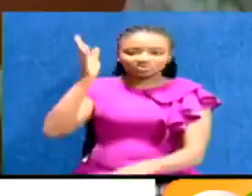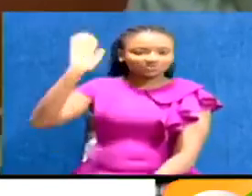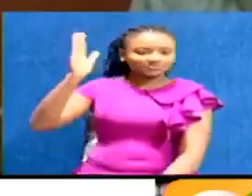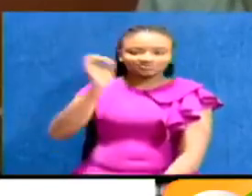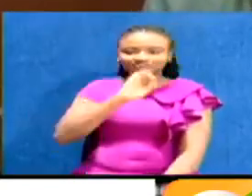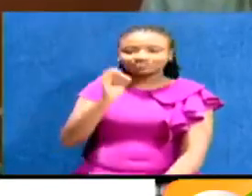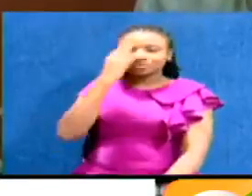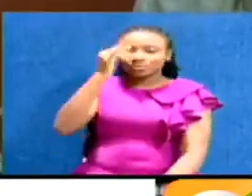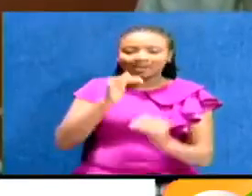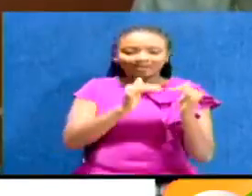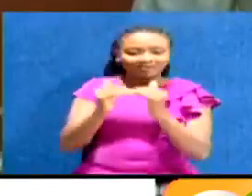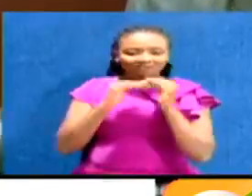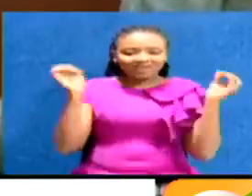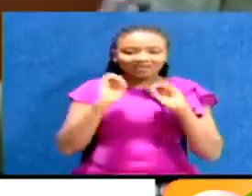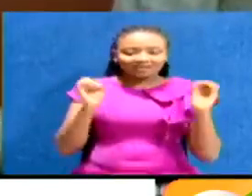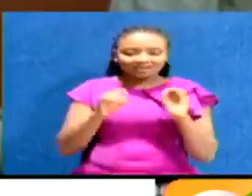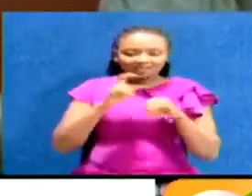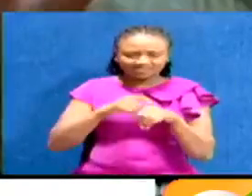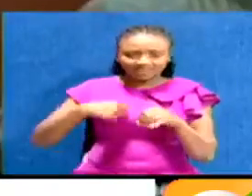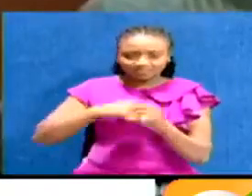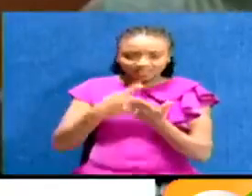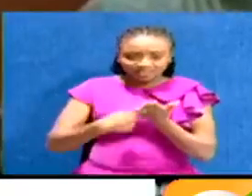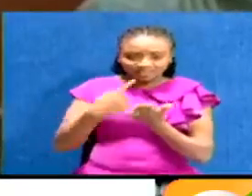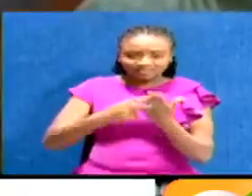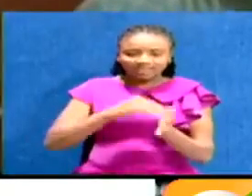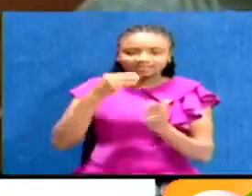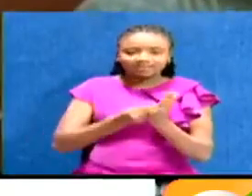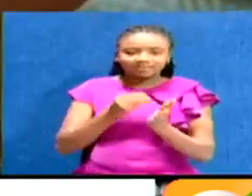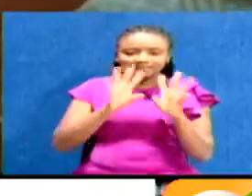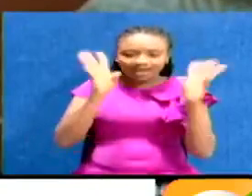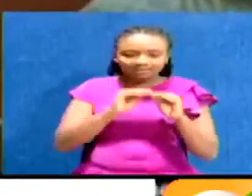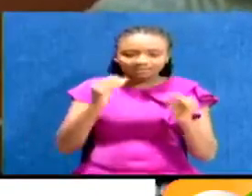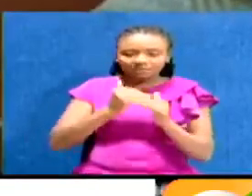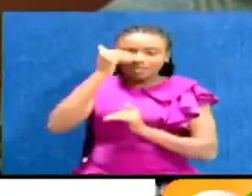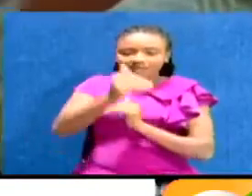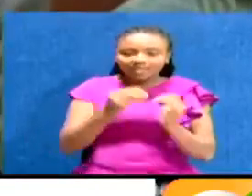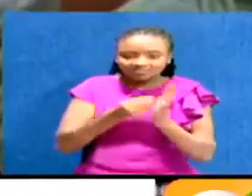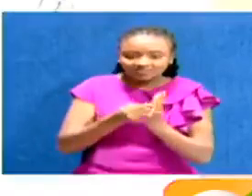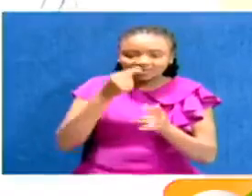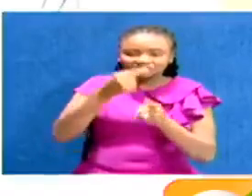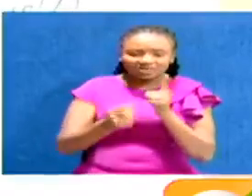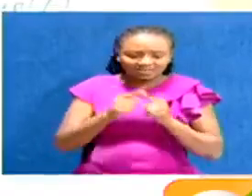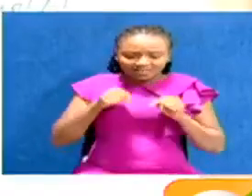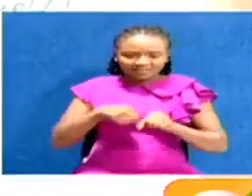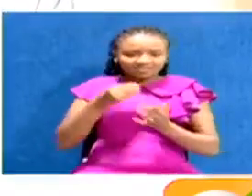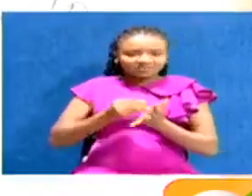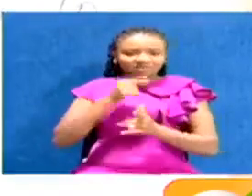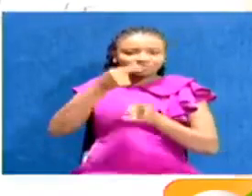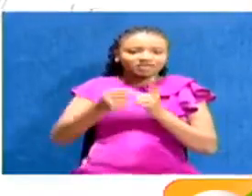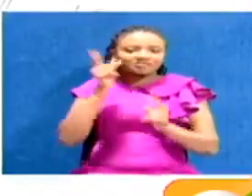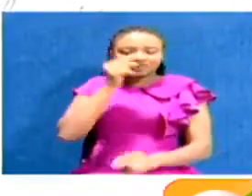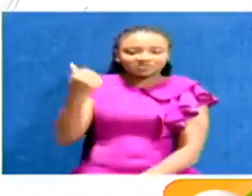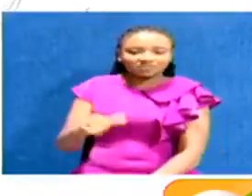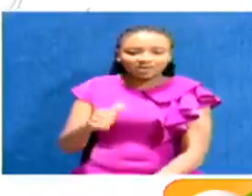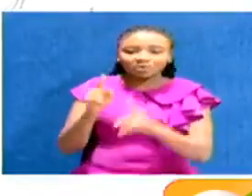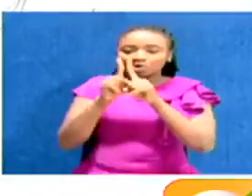It's not fair to discuss about the budget for next financial year, yet we have not done for this financial year. According to the Aldai